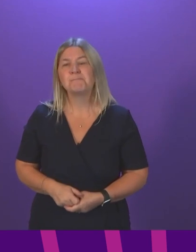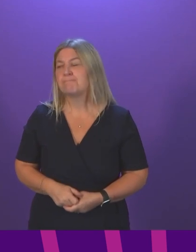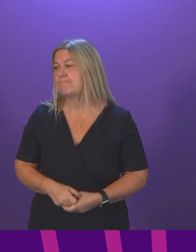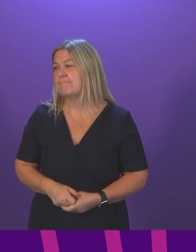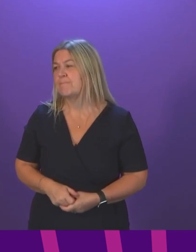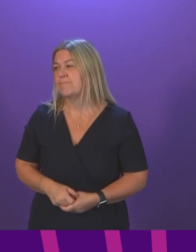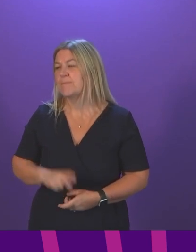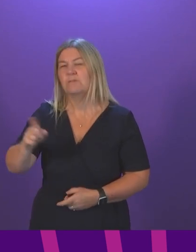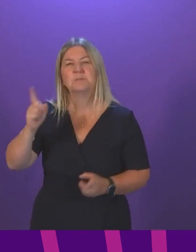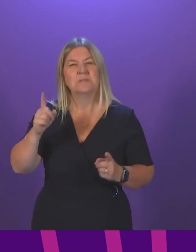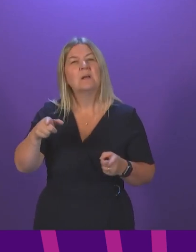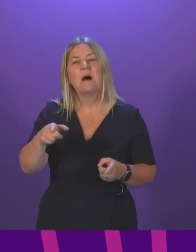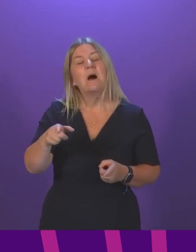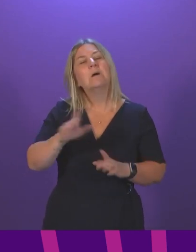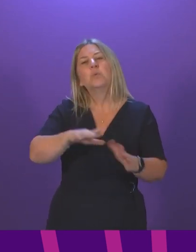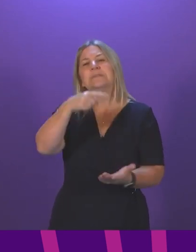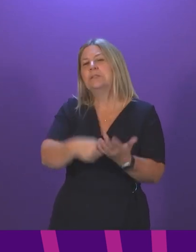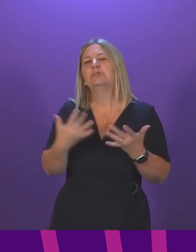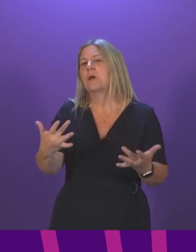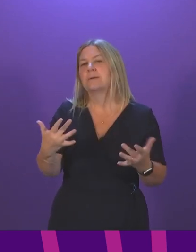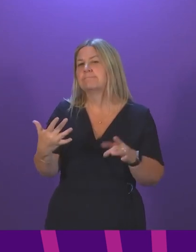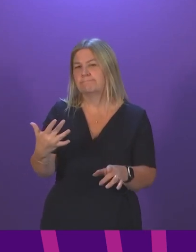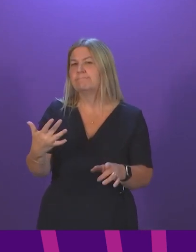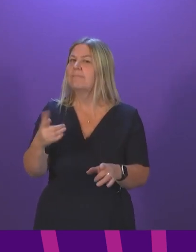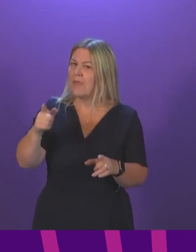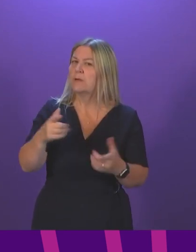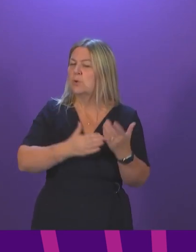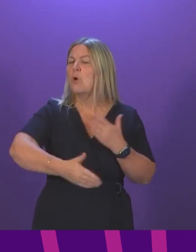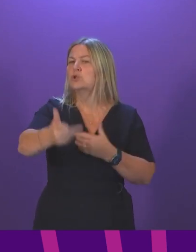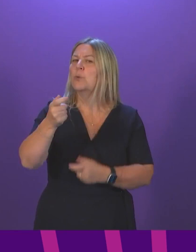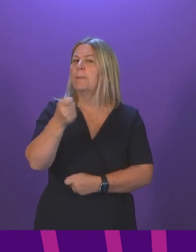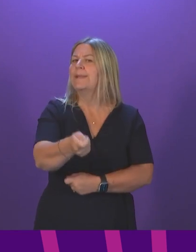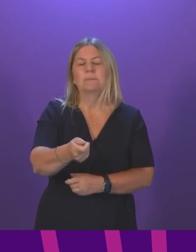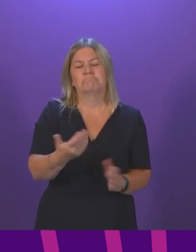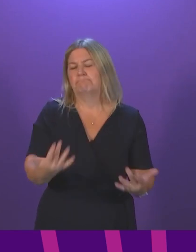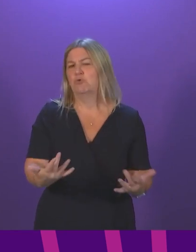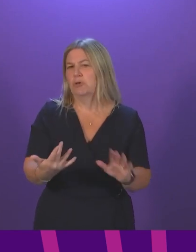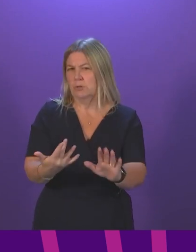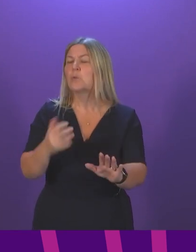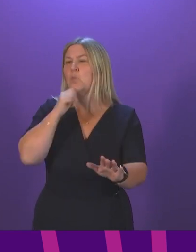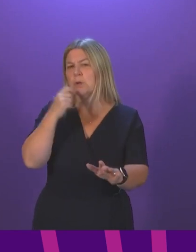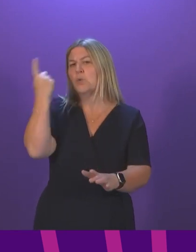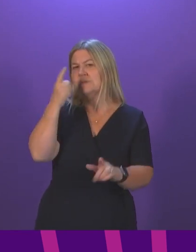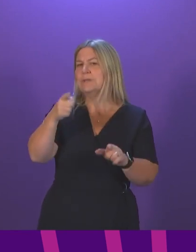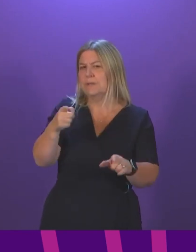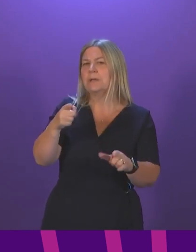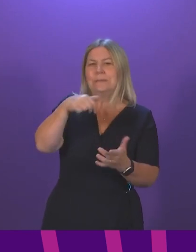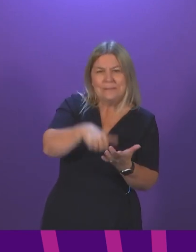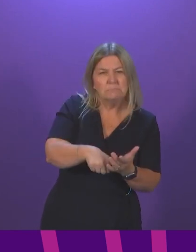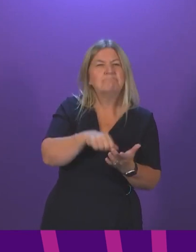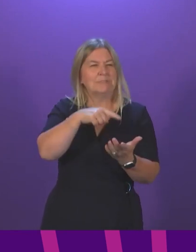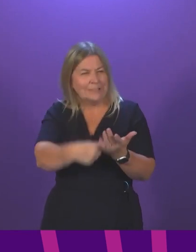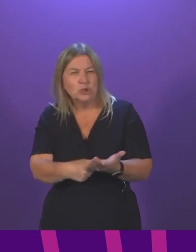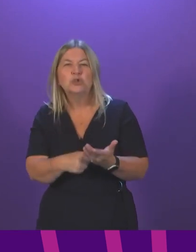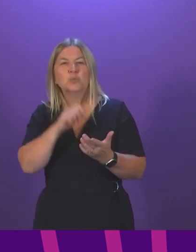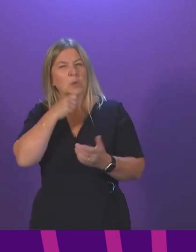for the longer term around the appeals system. Obviously, these issues will be considered in line with some of the broader issues that are being